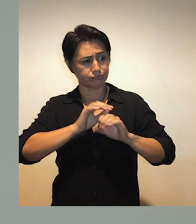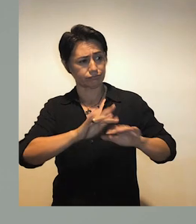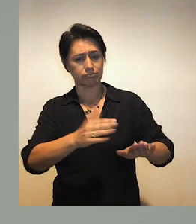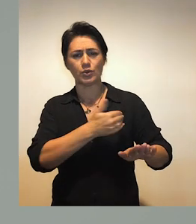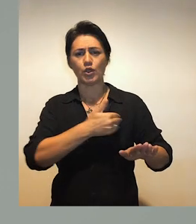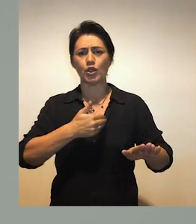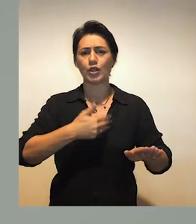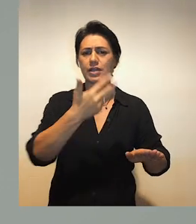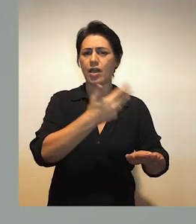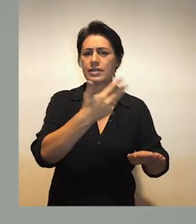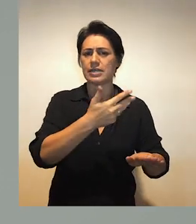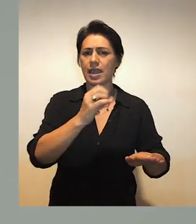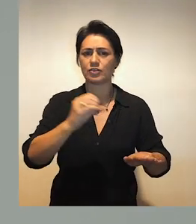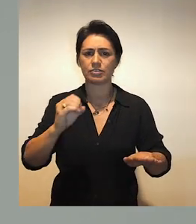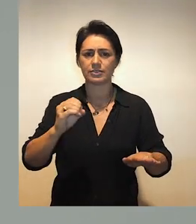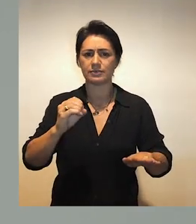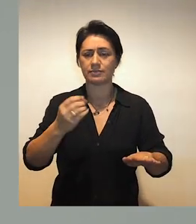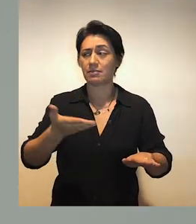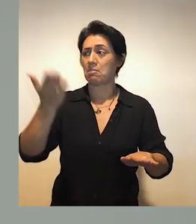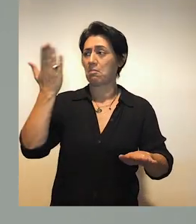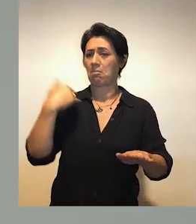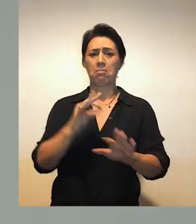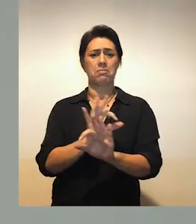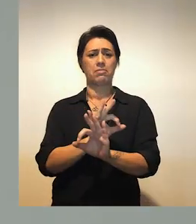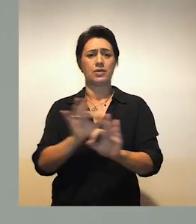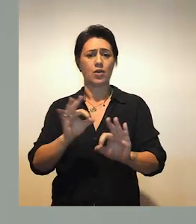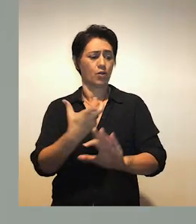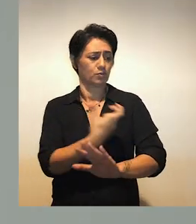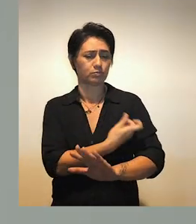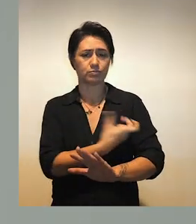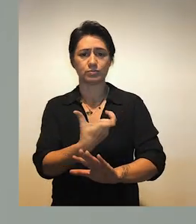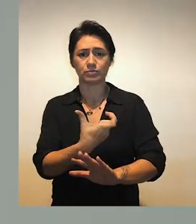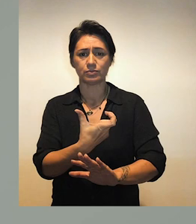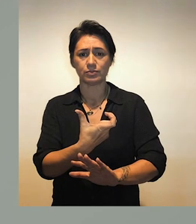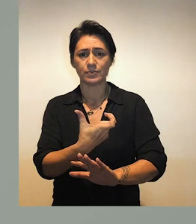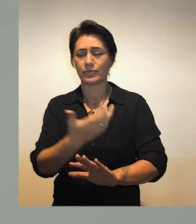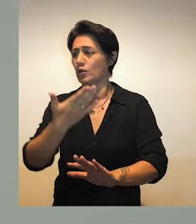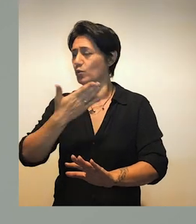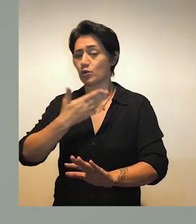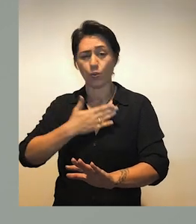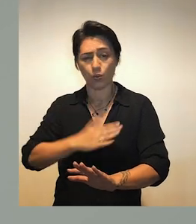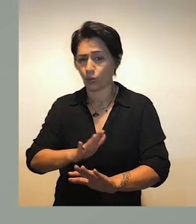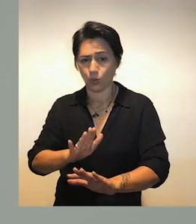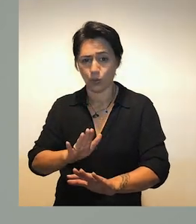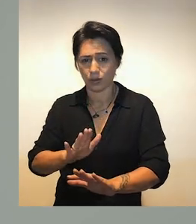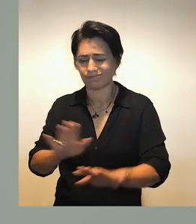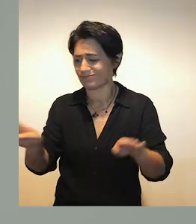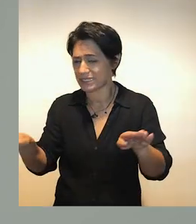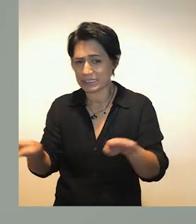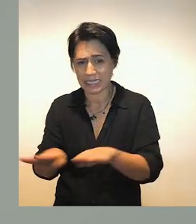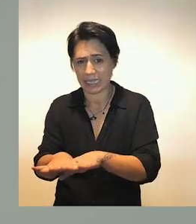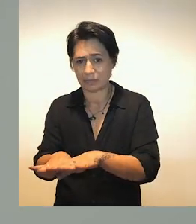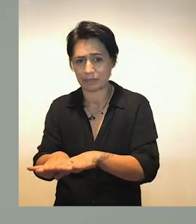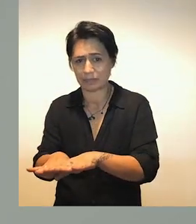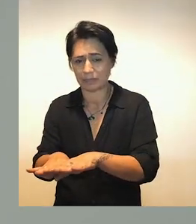Back then we had no immunity to the influenza and we do not want to see history repeat itself